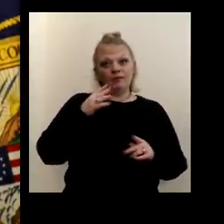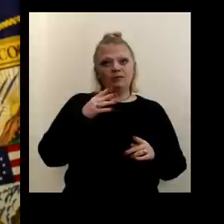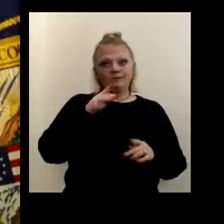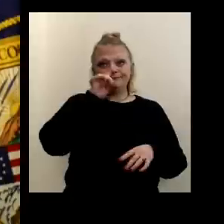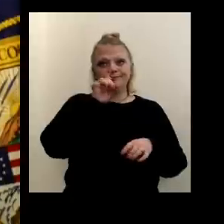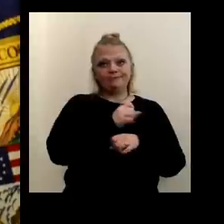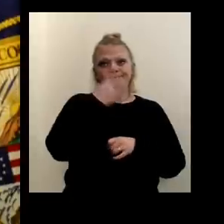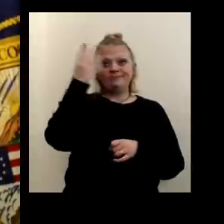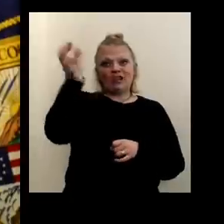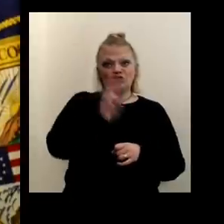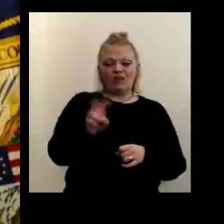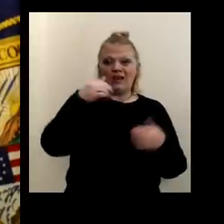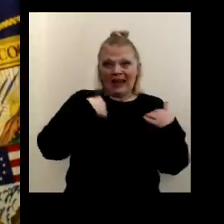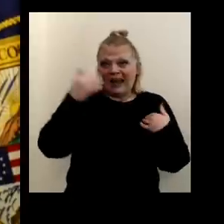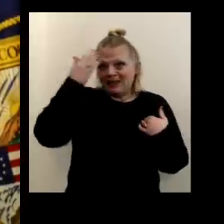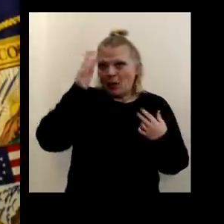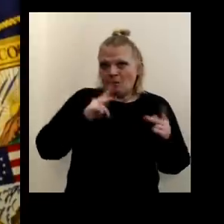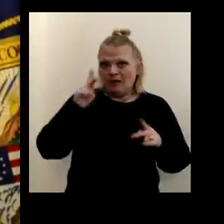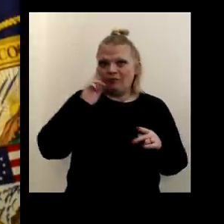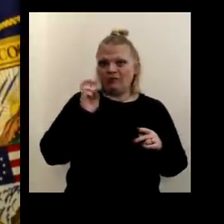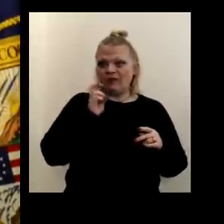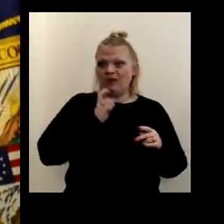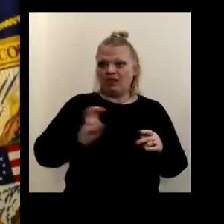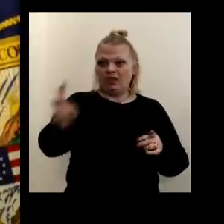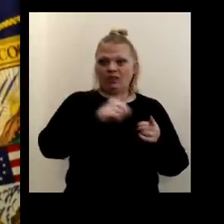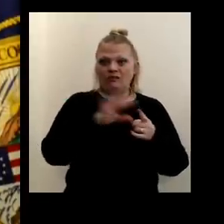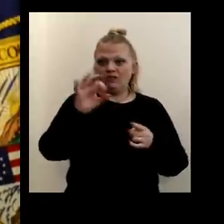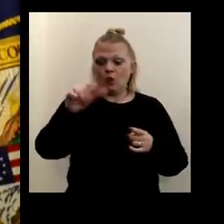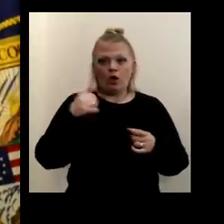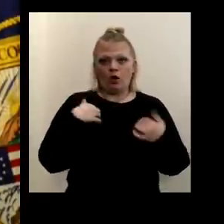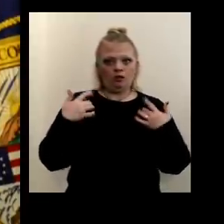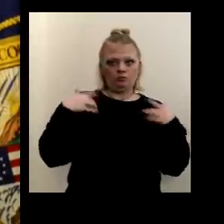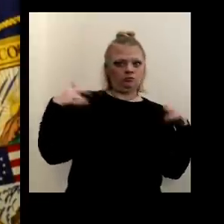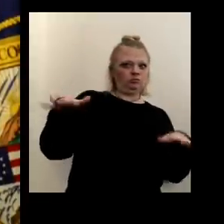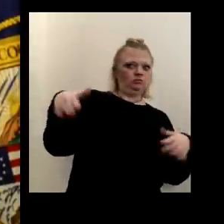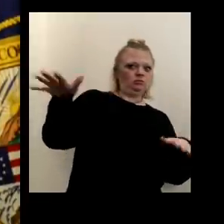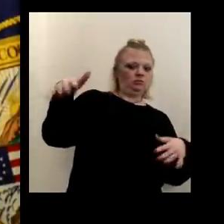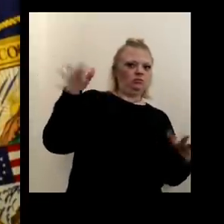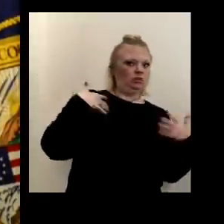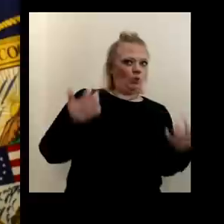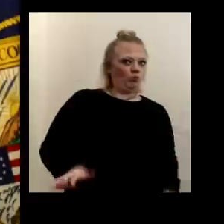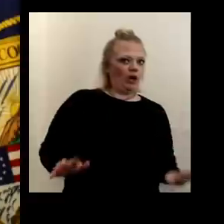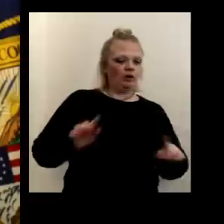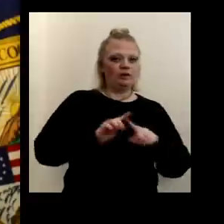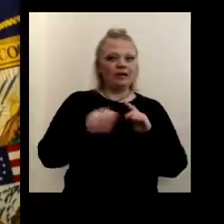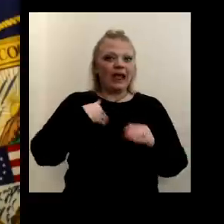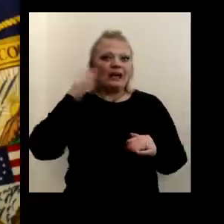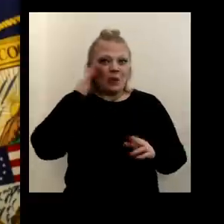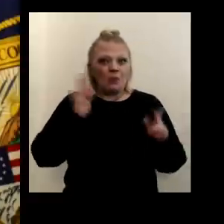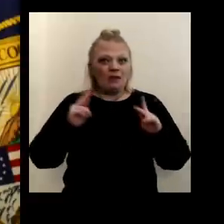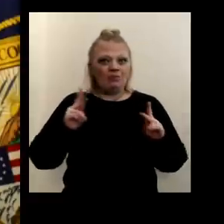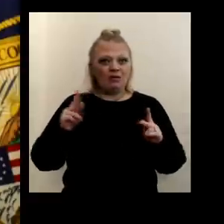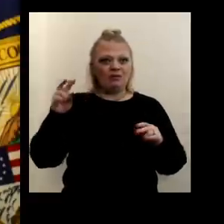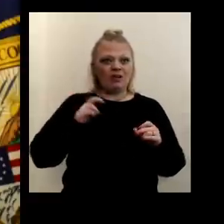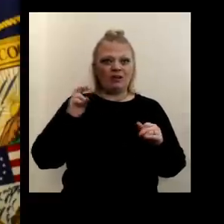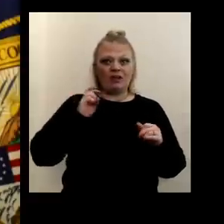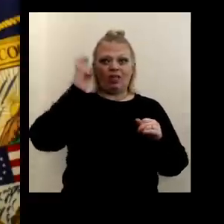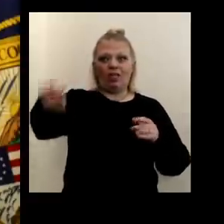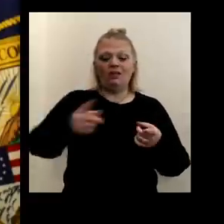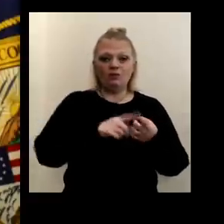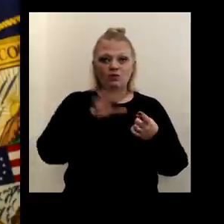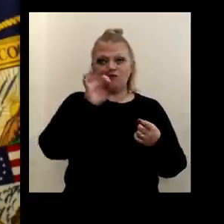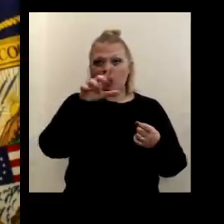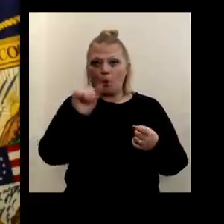people, you I know people that went to Florida. I, I don't want to go near them. Um, but they, um, they, you know, I know people went to Florida or other warmer